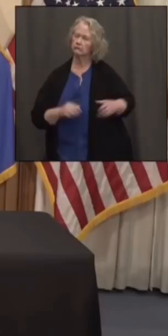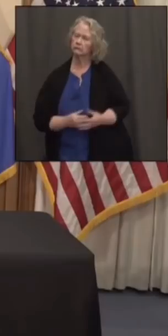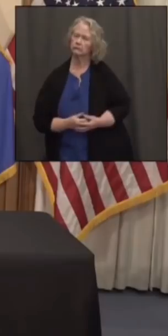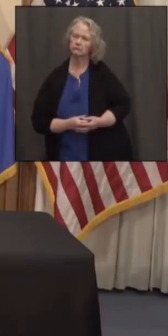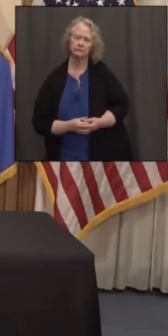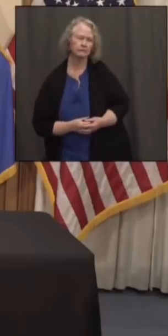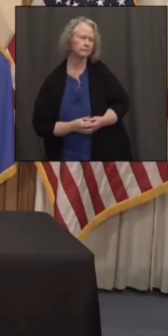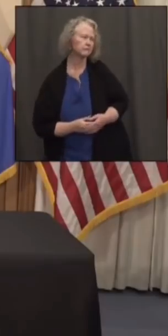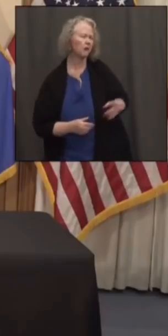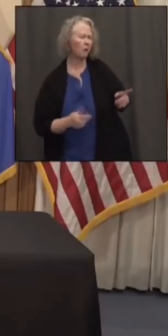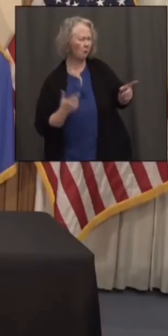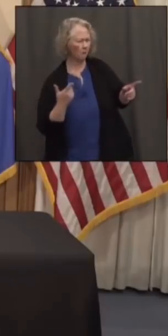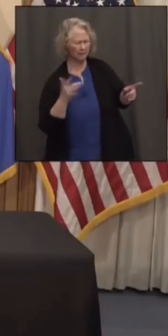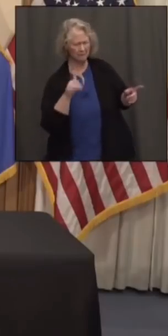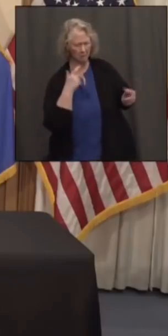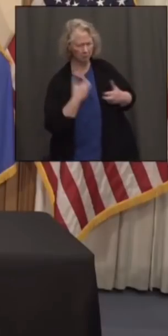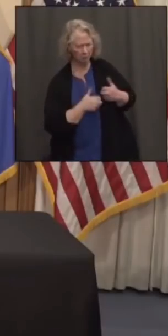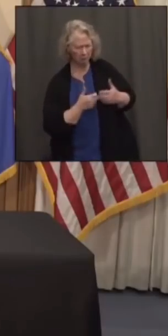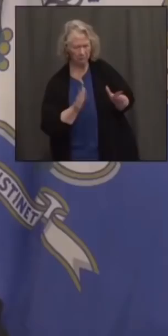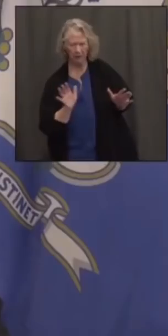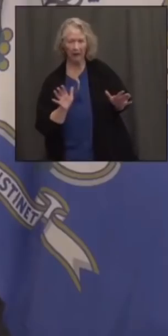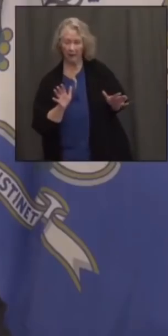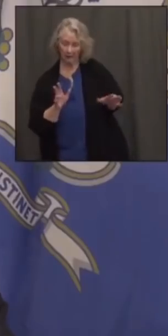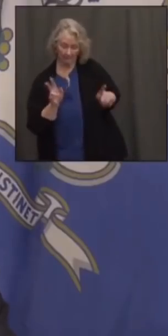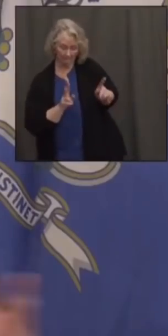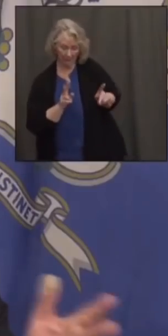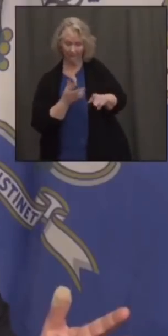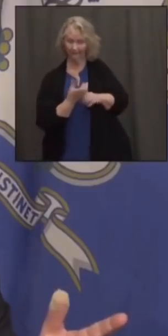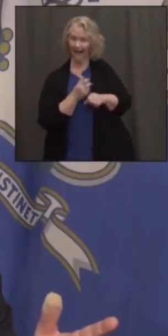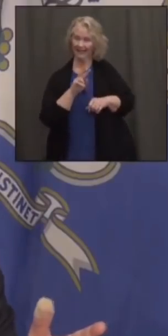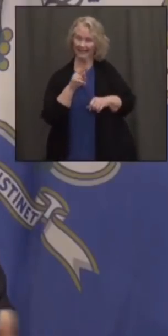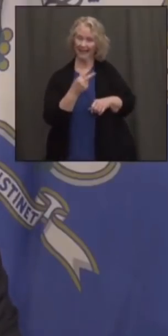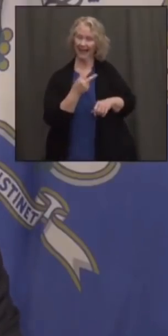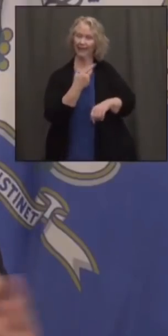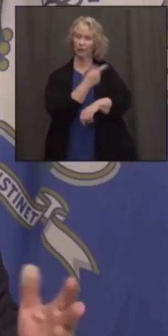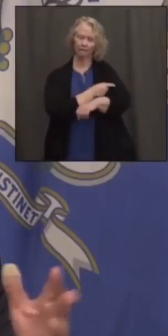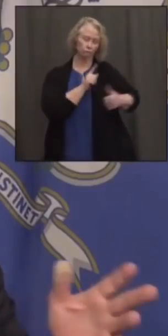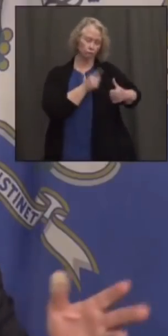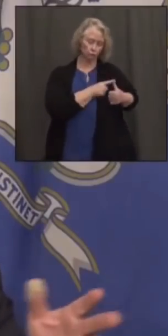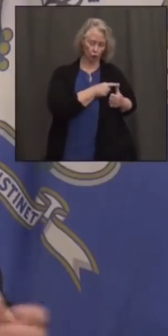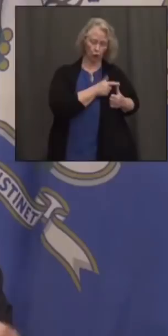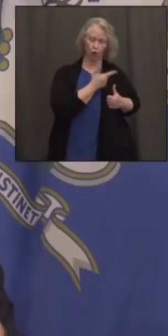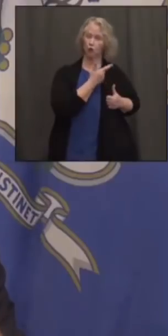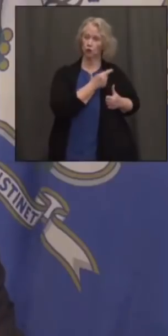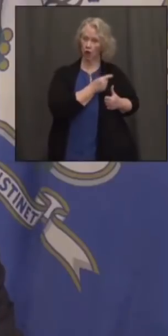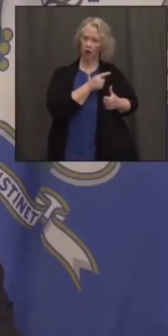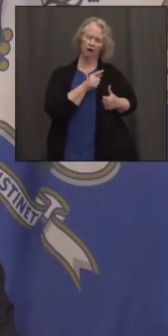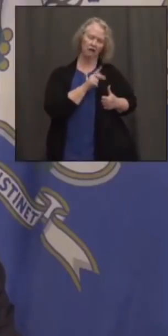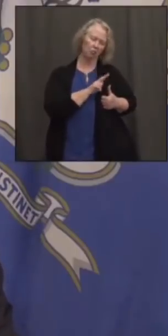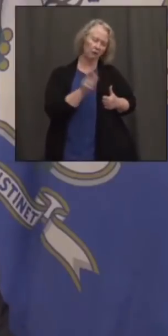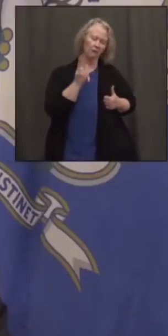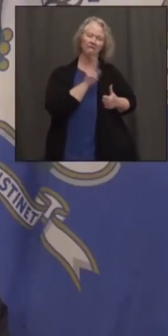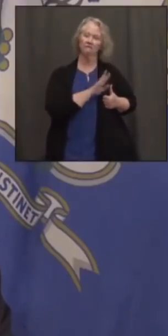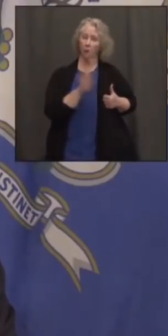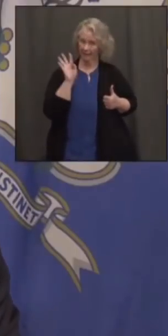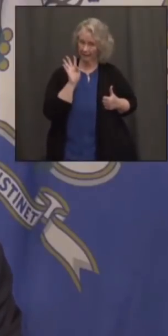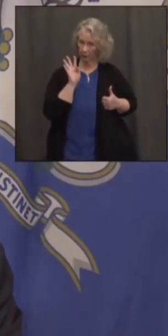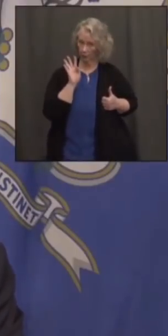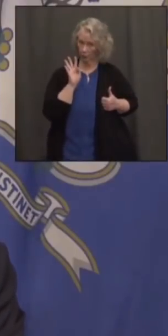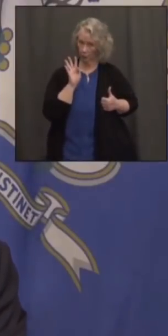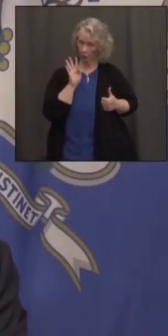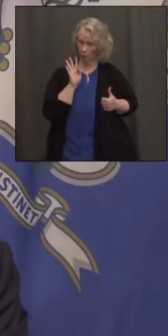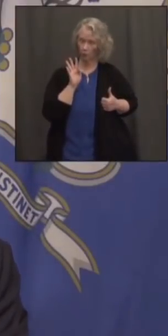there. It's not a discrepancy. Obviously, people getting the second shot, they got their first shot three and four weeks ago when people were